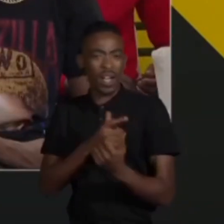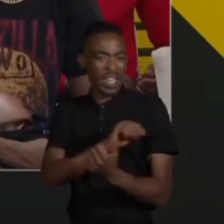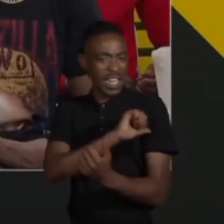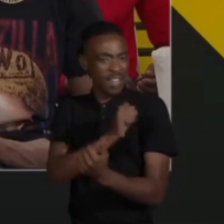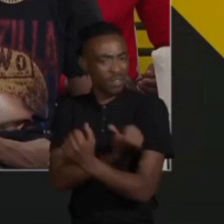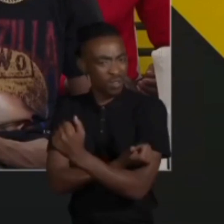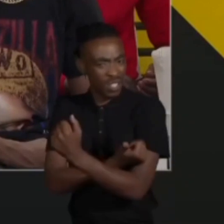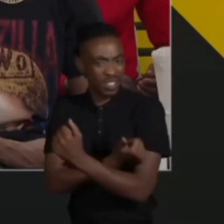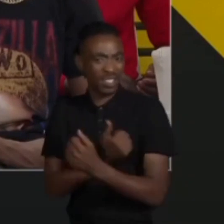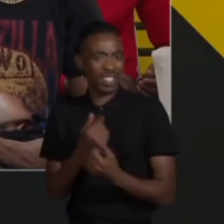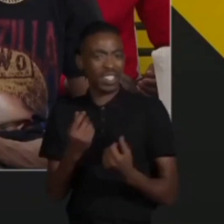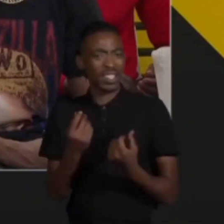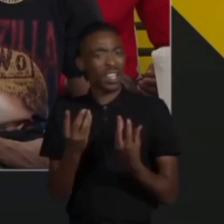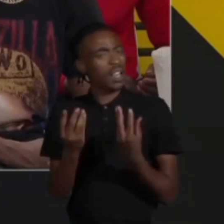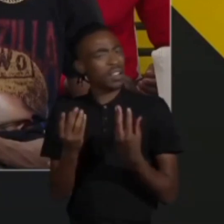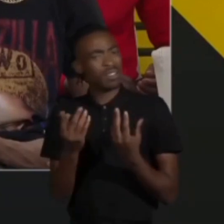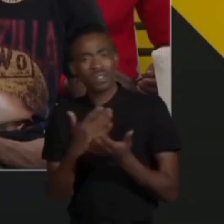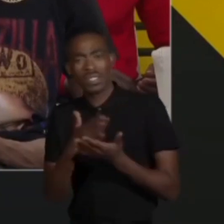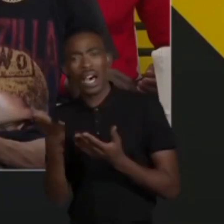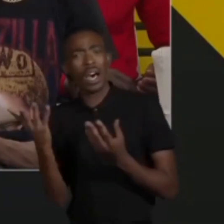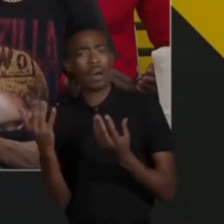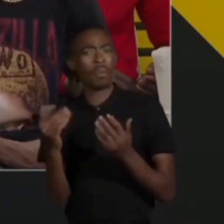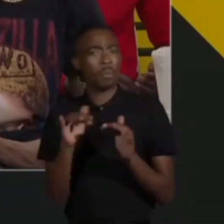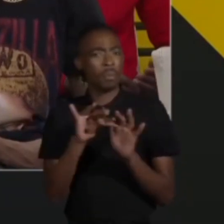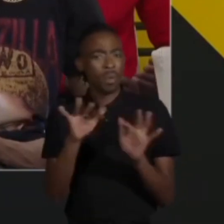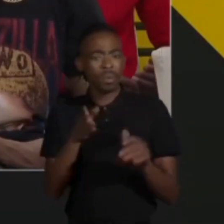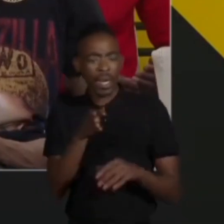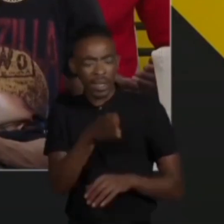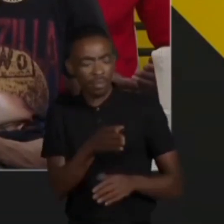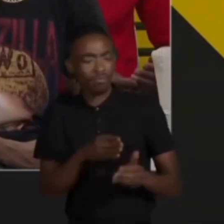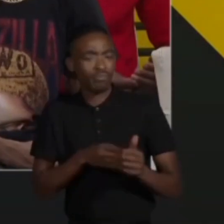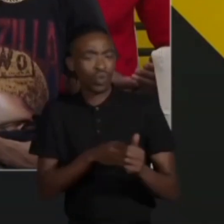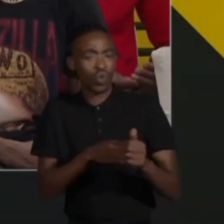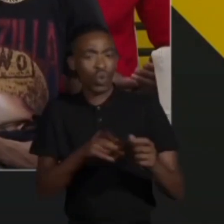there are certain people that need to guide that so that it's not misused or misinterpreted